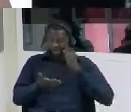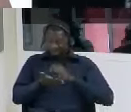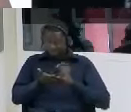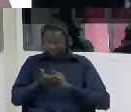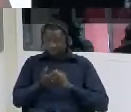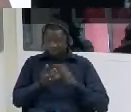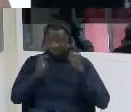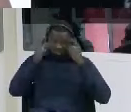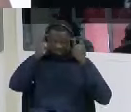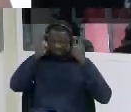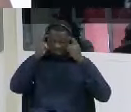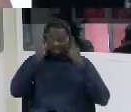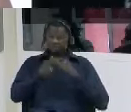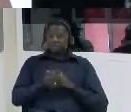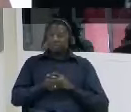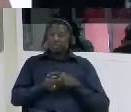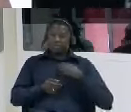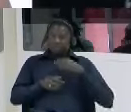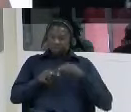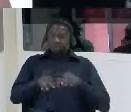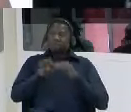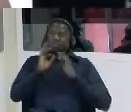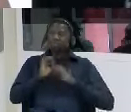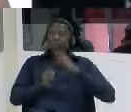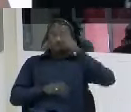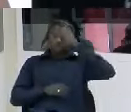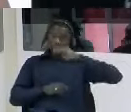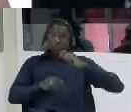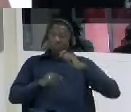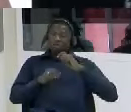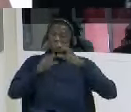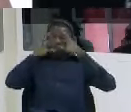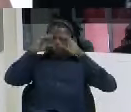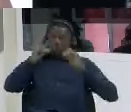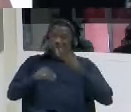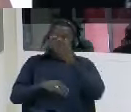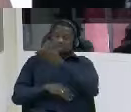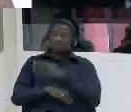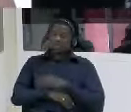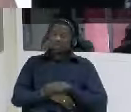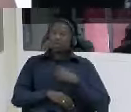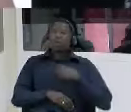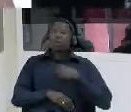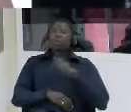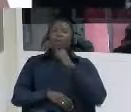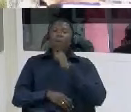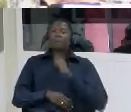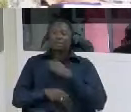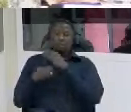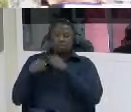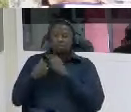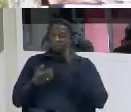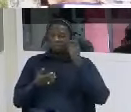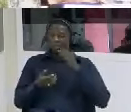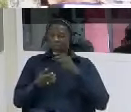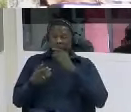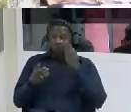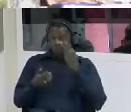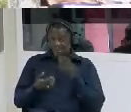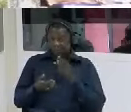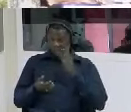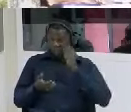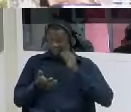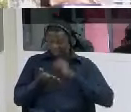i was taken to the police headquarters there is one handwriting expert police officer then when i